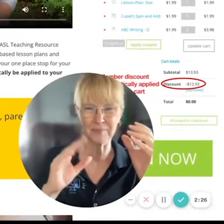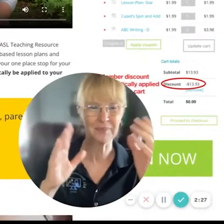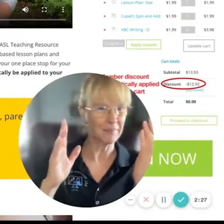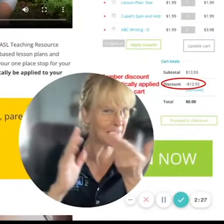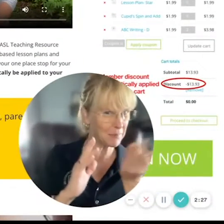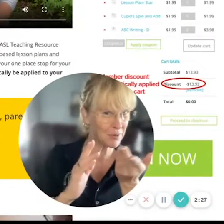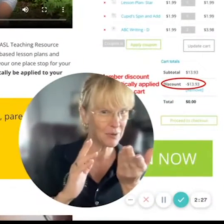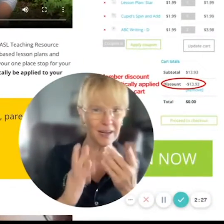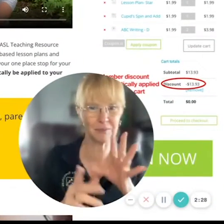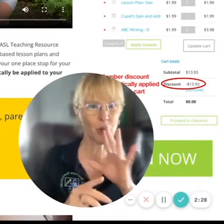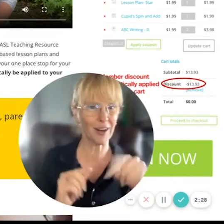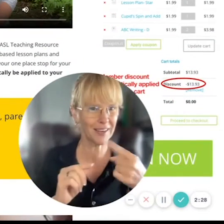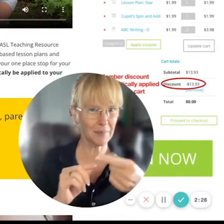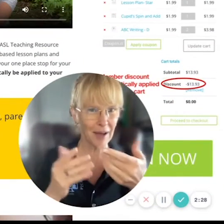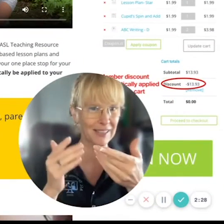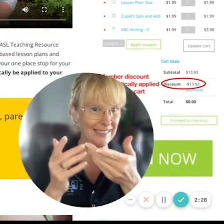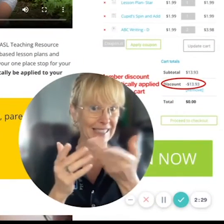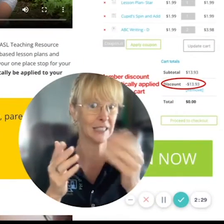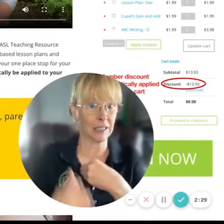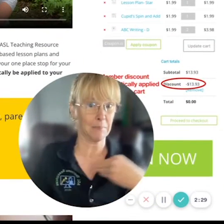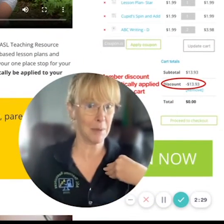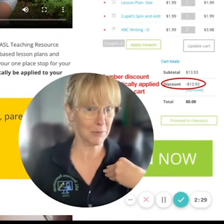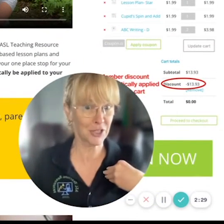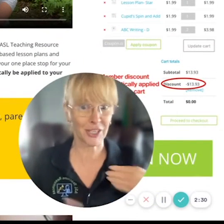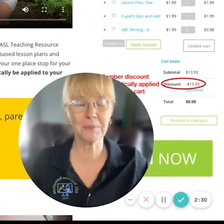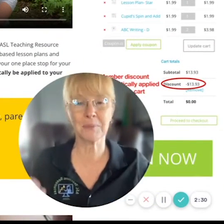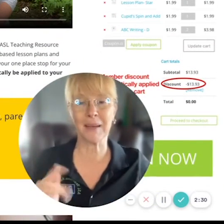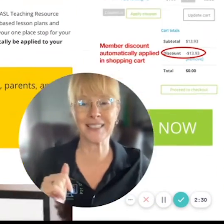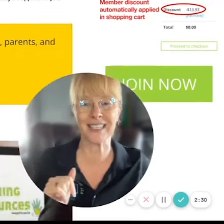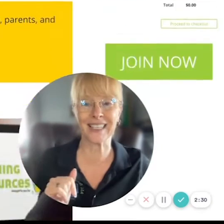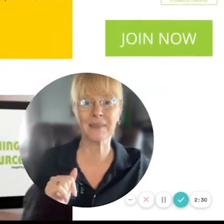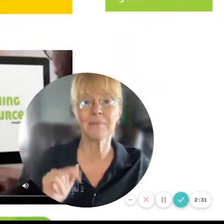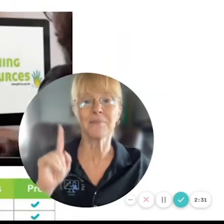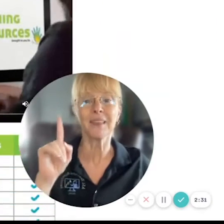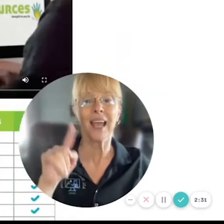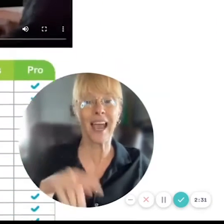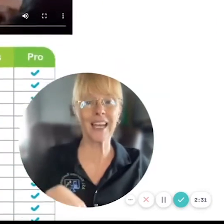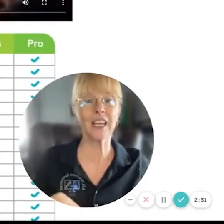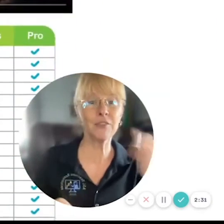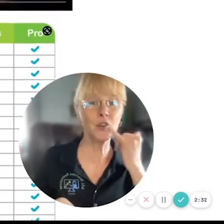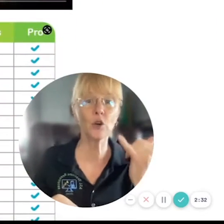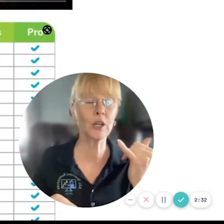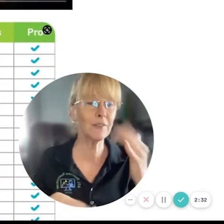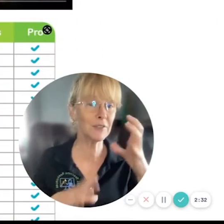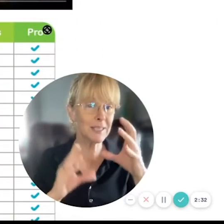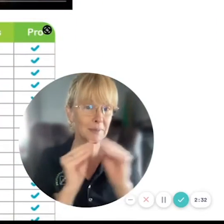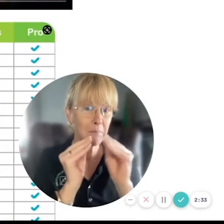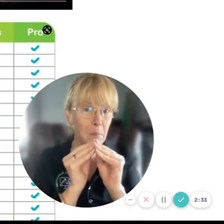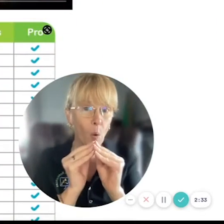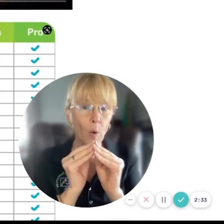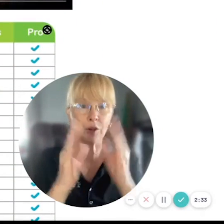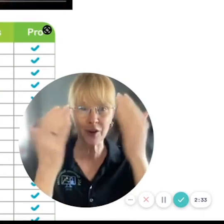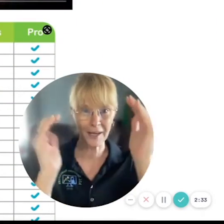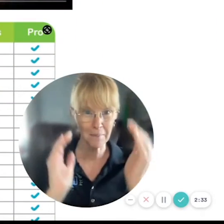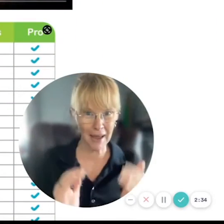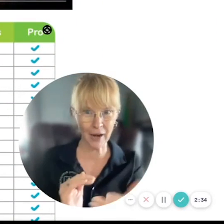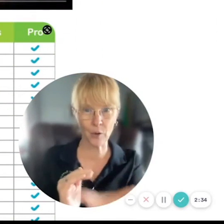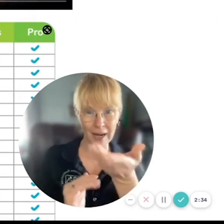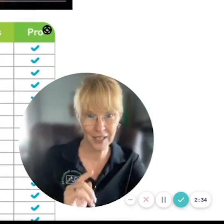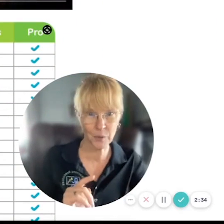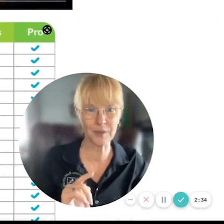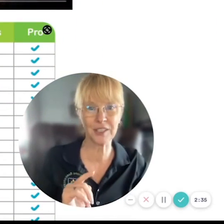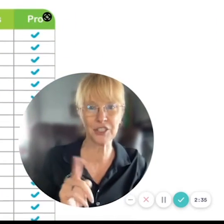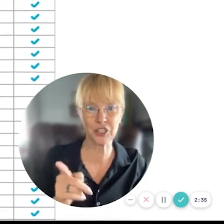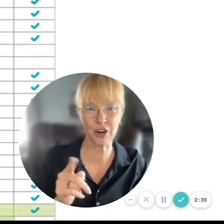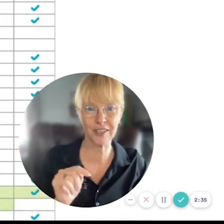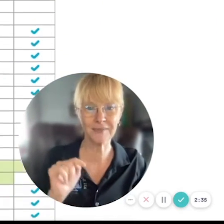um people um talking about the the memberships basically and if you're looking for something more you can compare